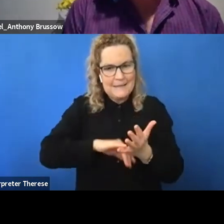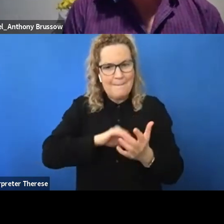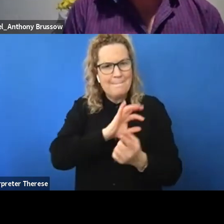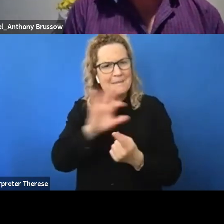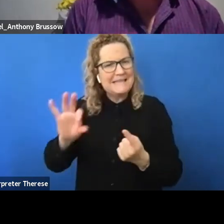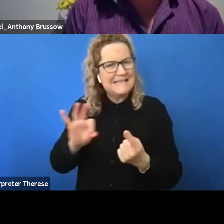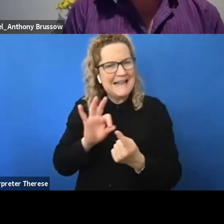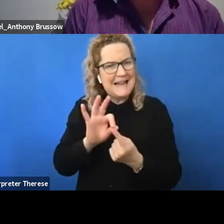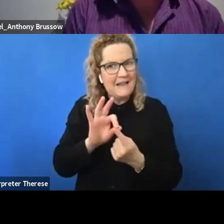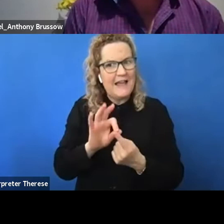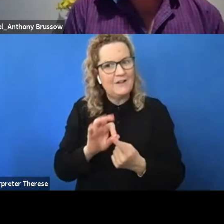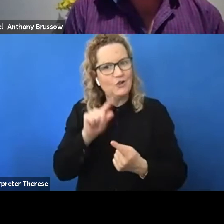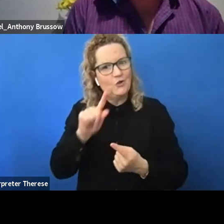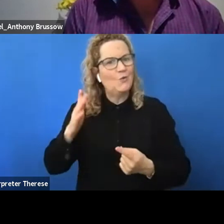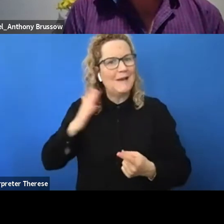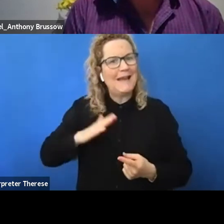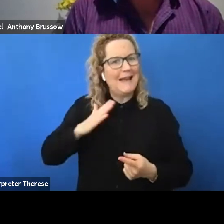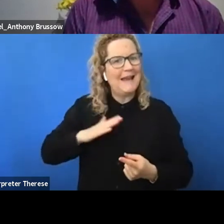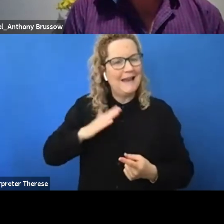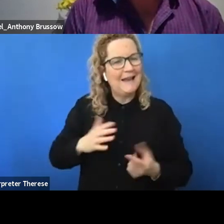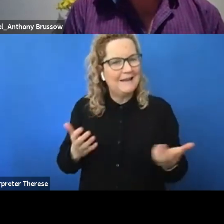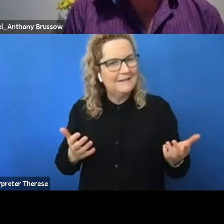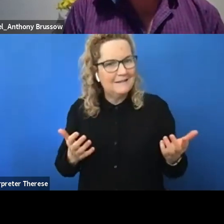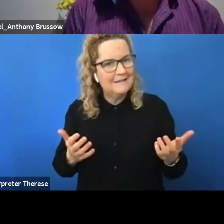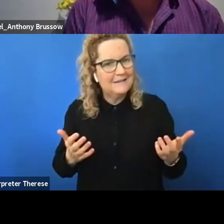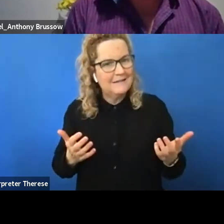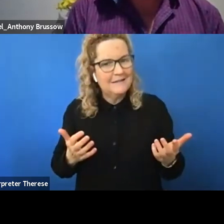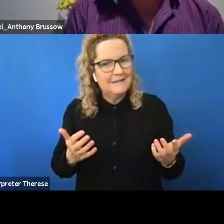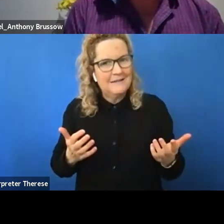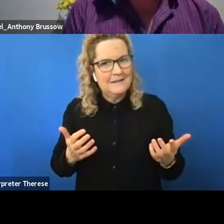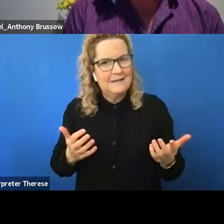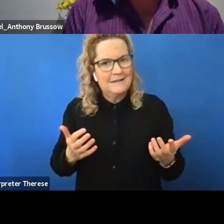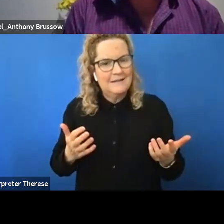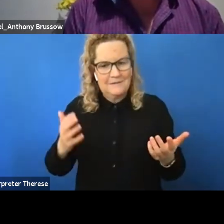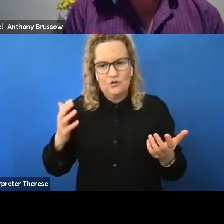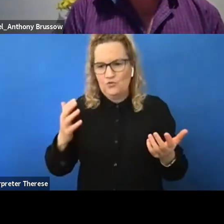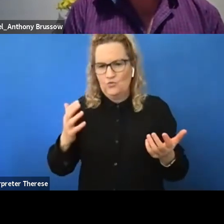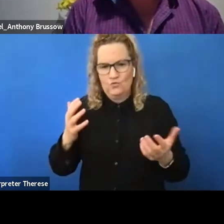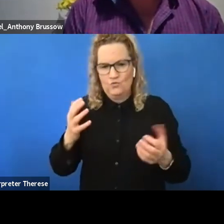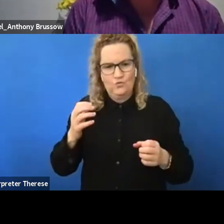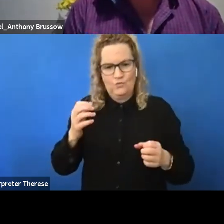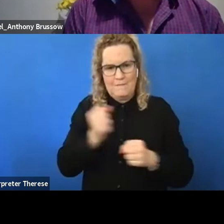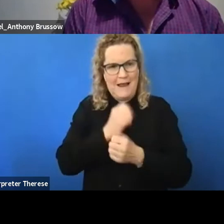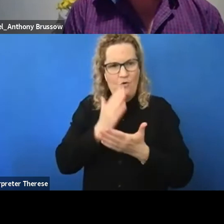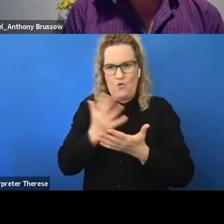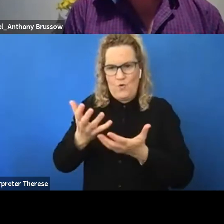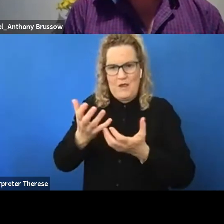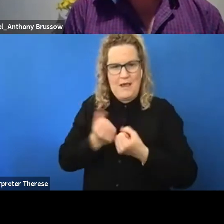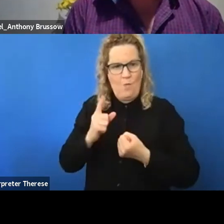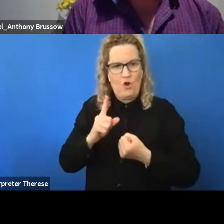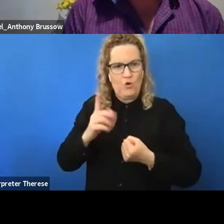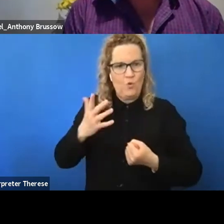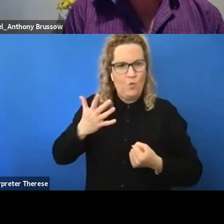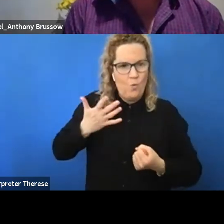you need in order to get the stuff you want to or need to